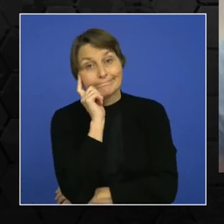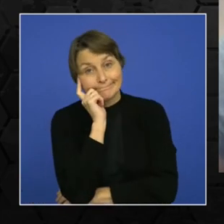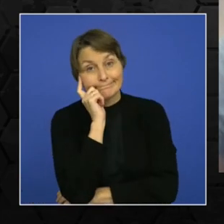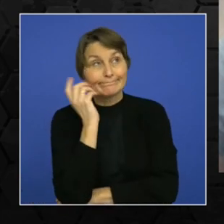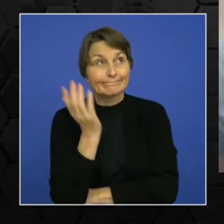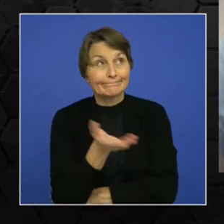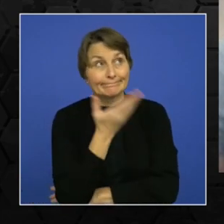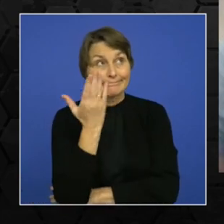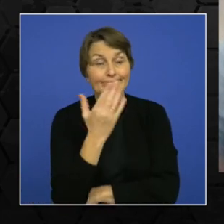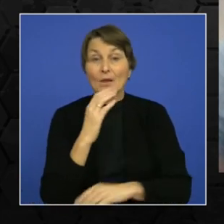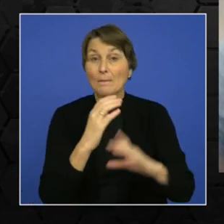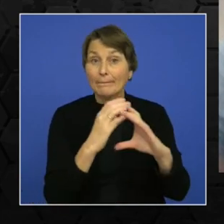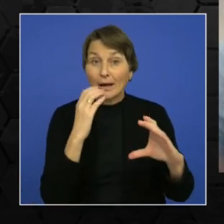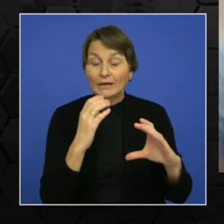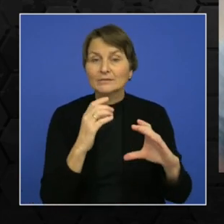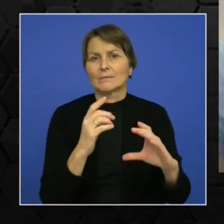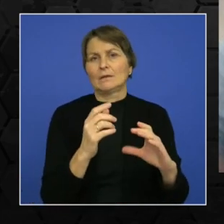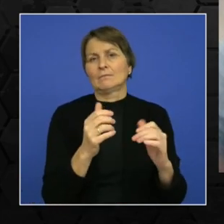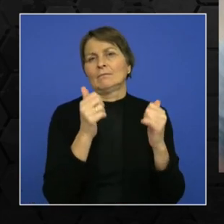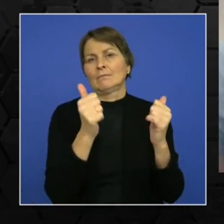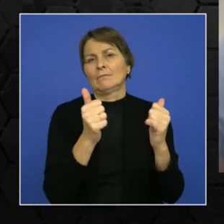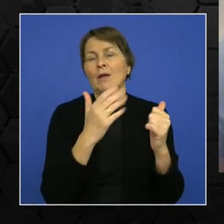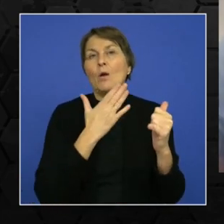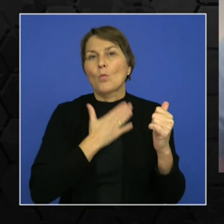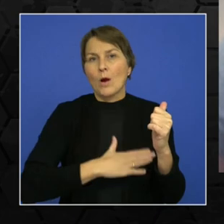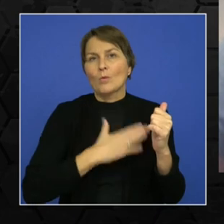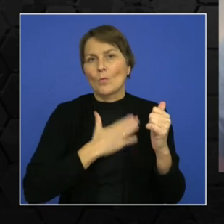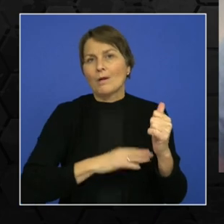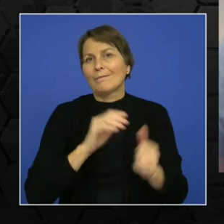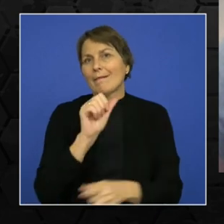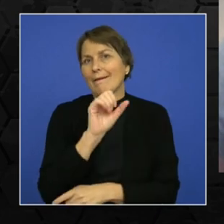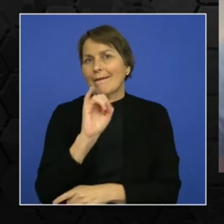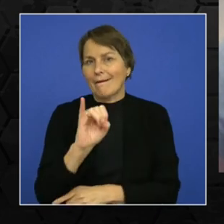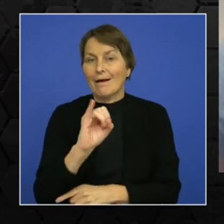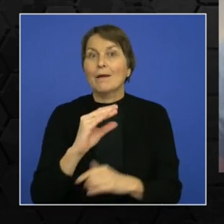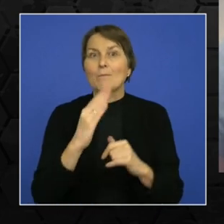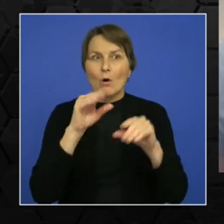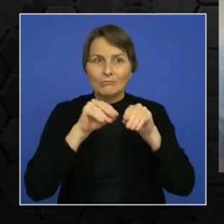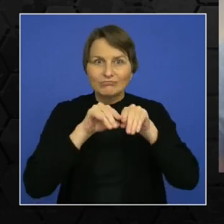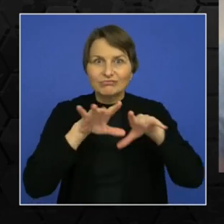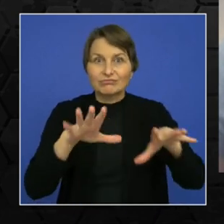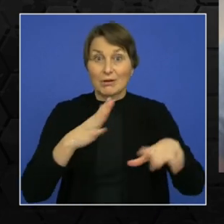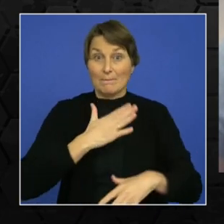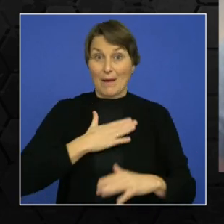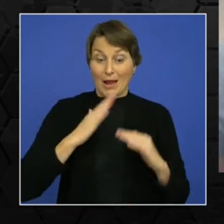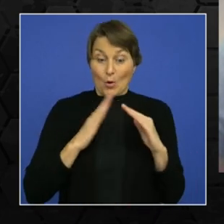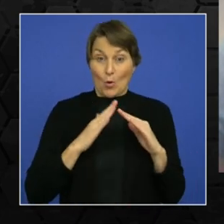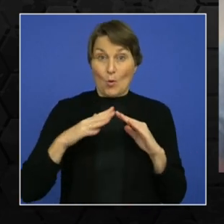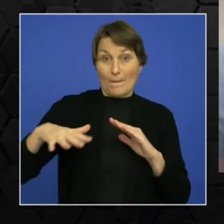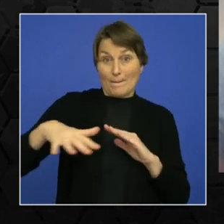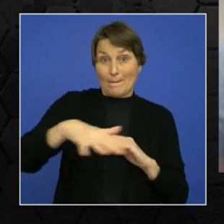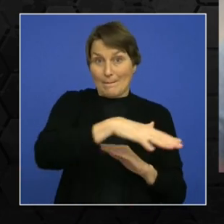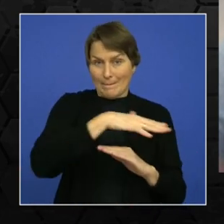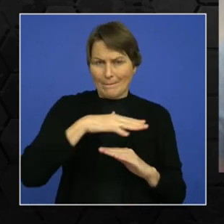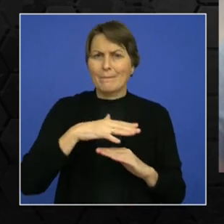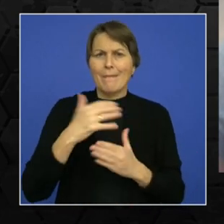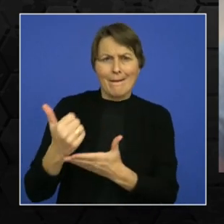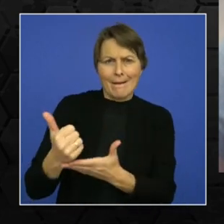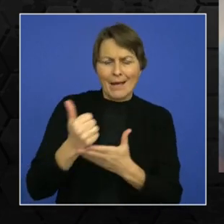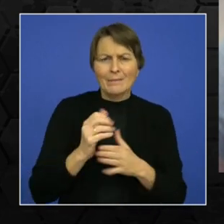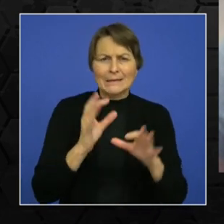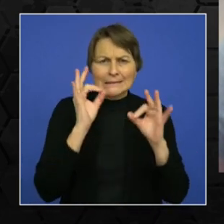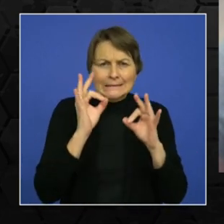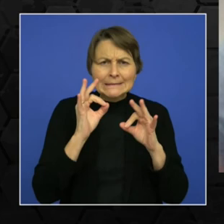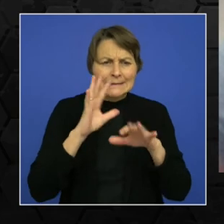absolutely fascinating. I would love AI to come to the greater Seattle area for our public transport system. But we have time for one